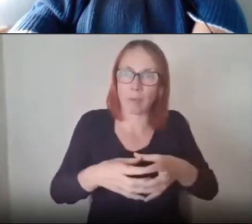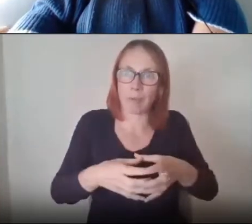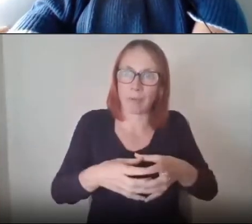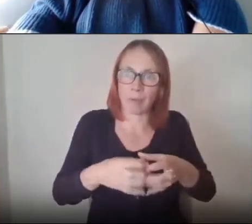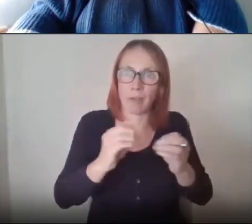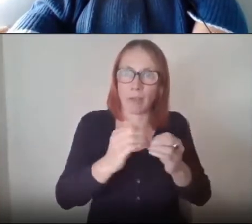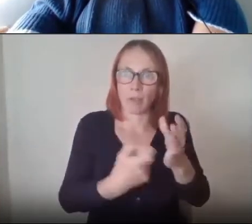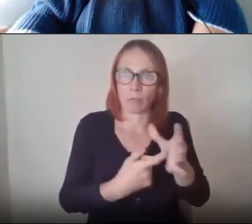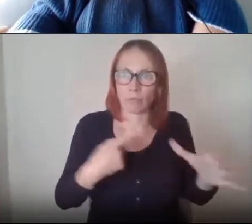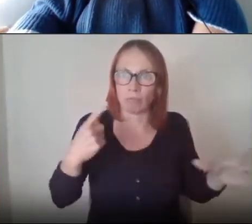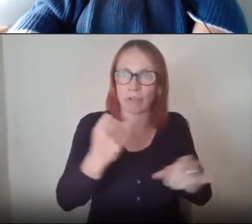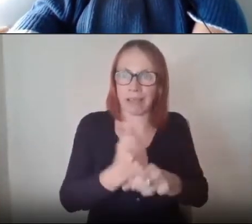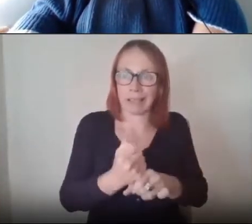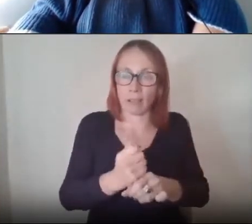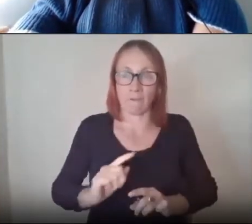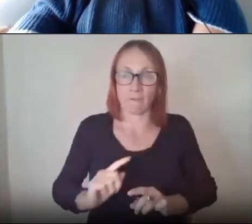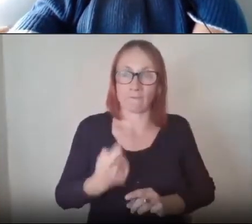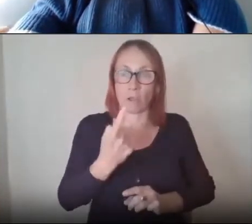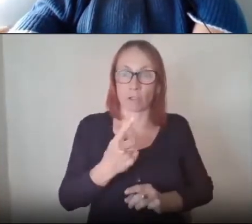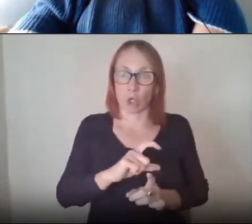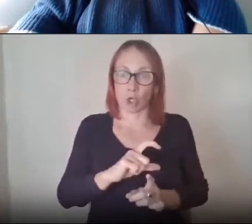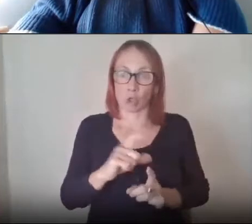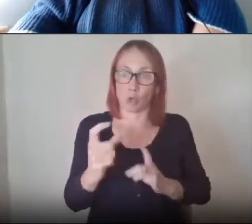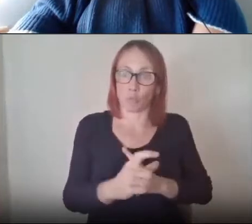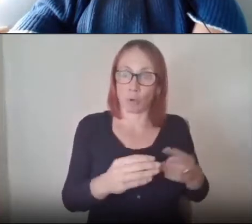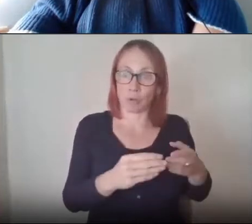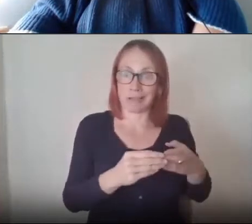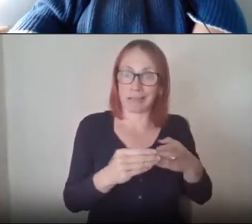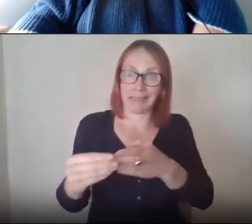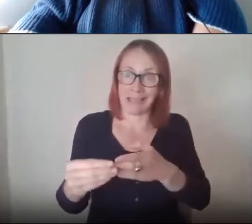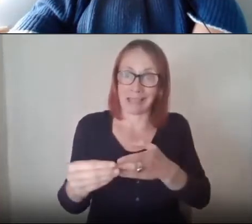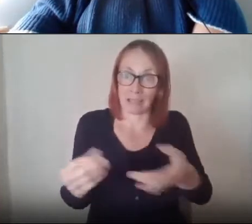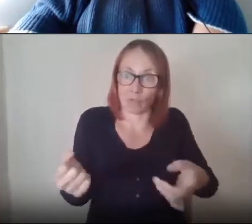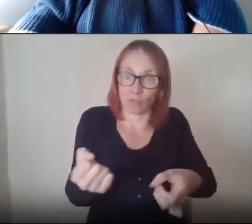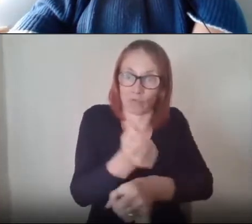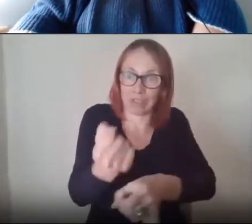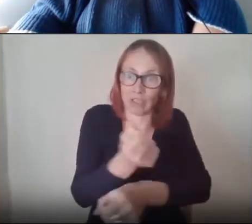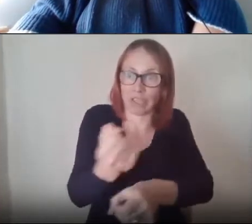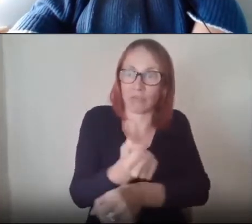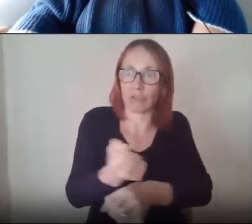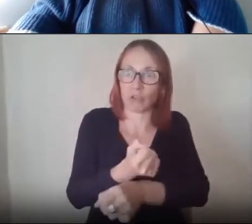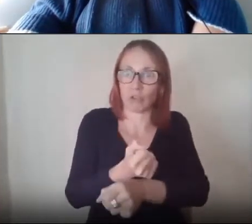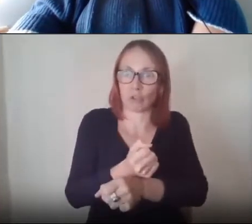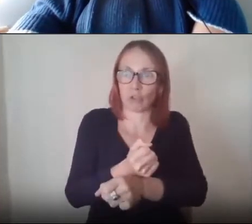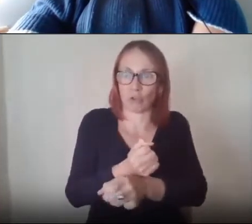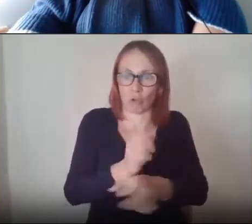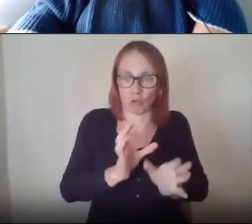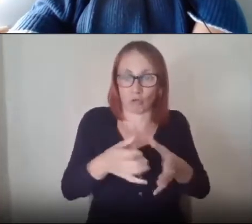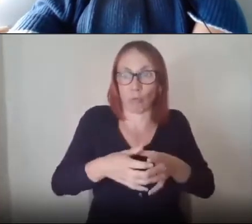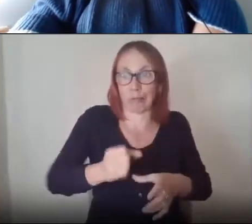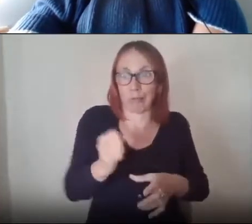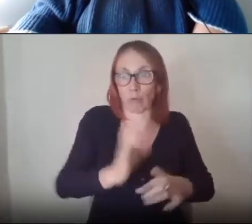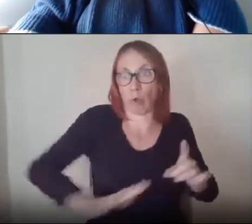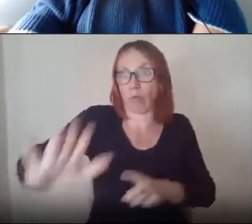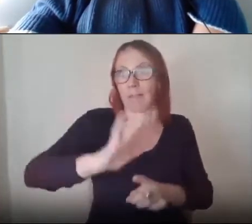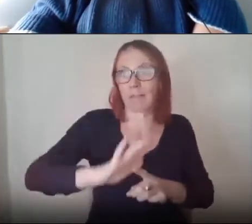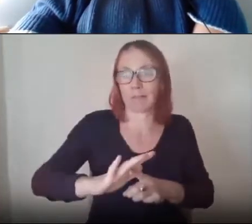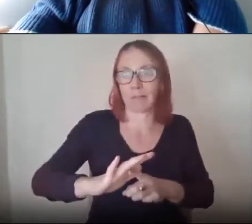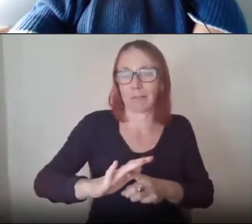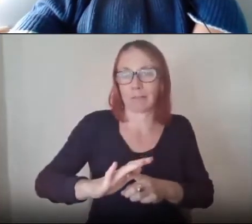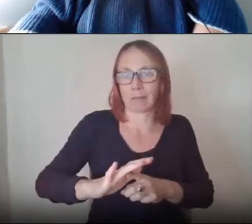community-led regeneration companies in scotland and regeneration was very much